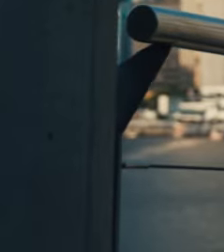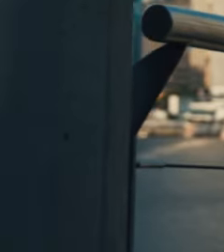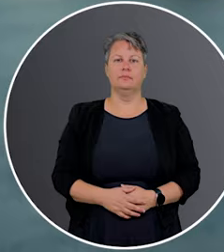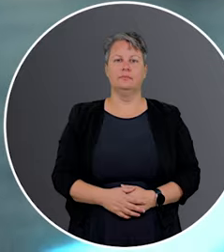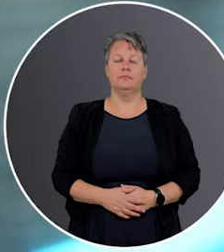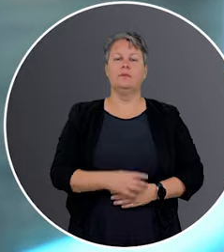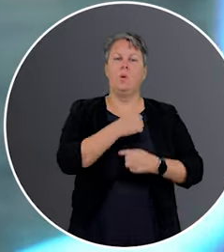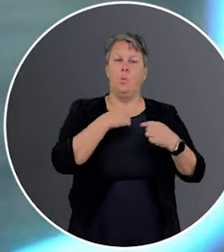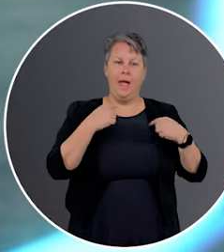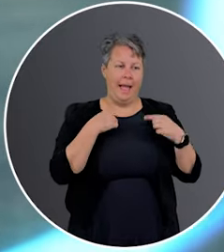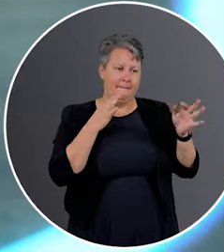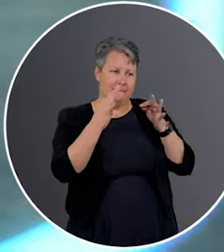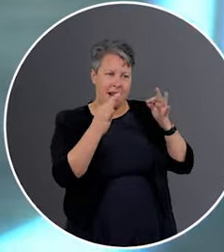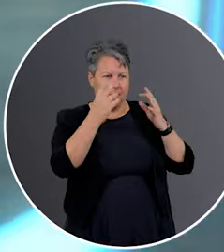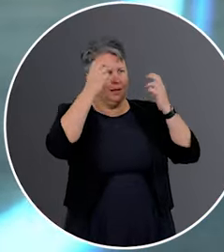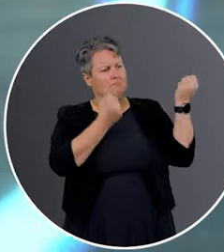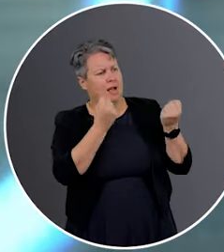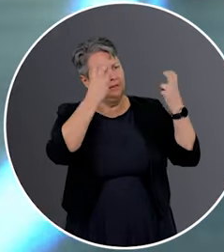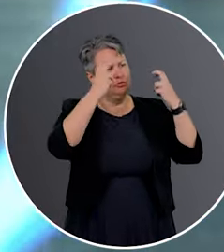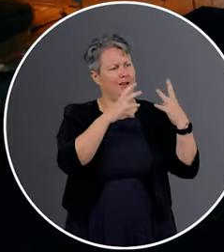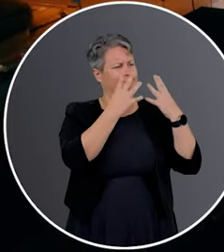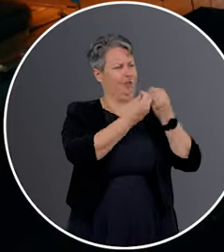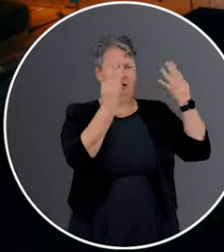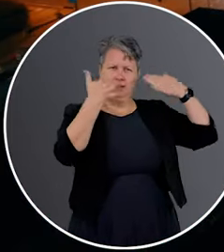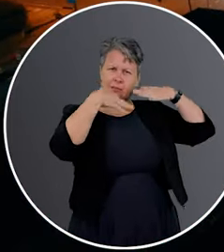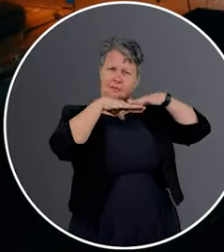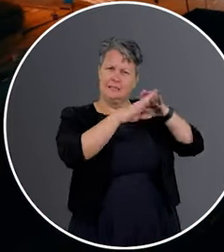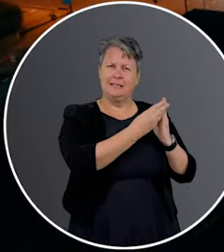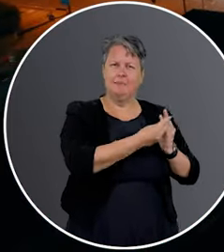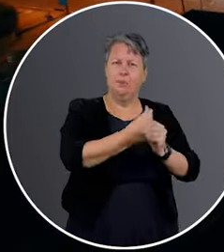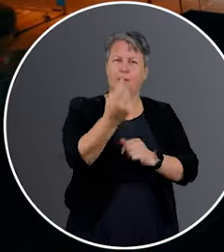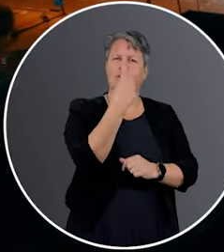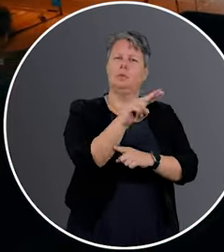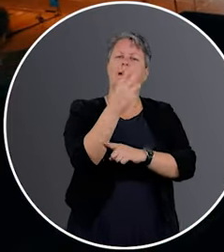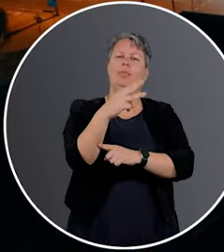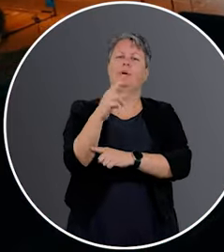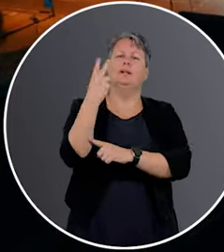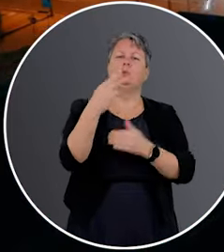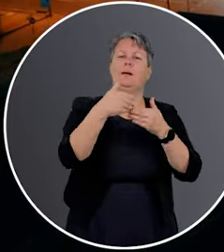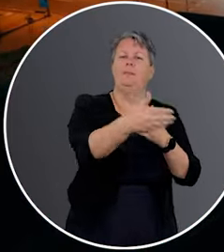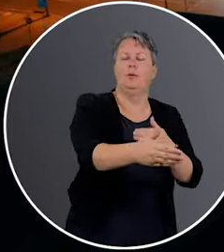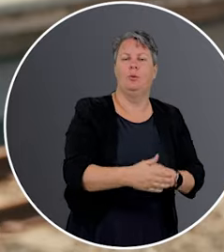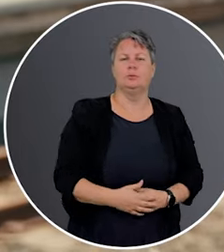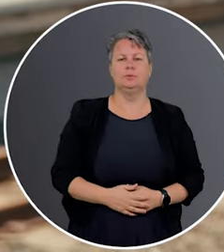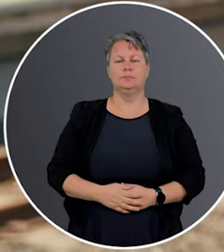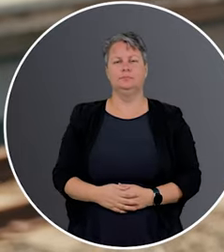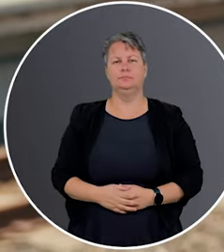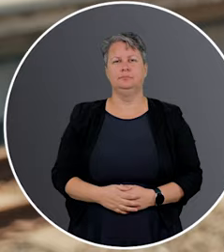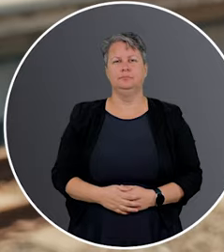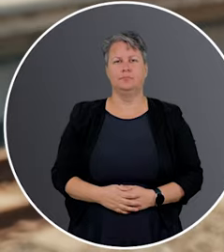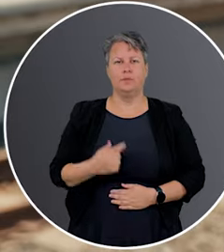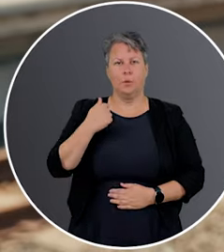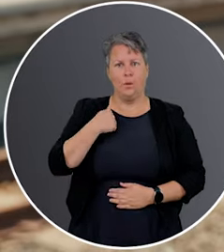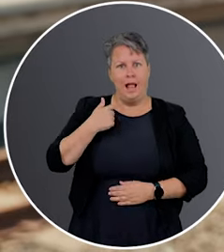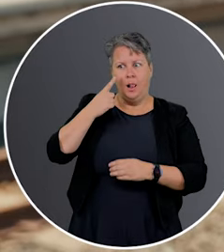we are planning integrated transport infrastructure for 2032 and beyond we are